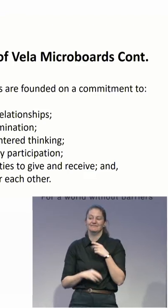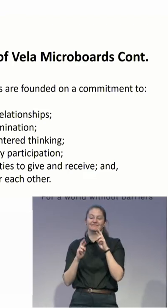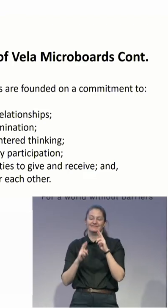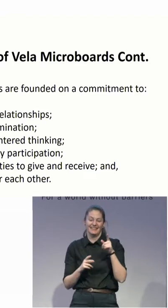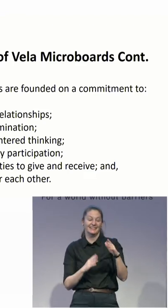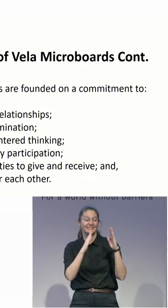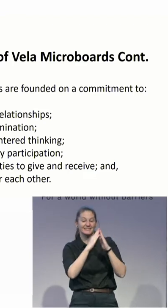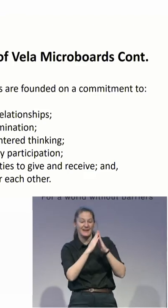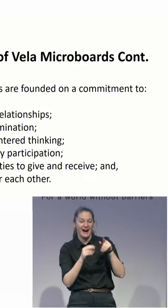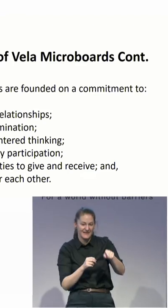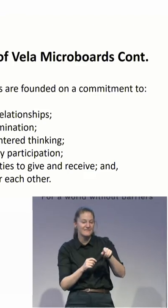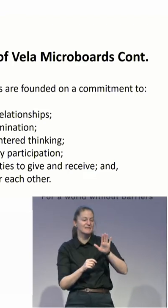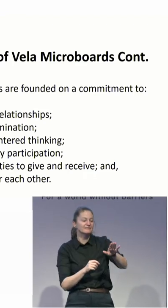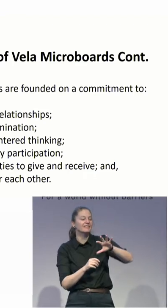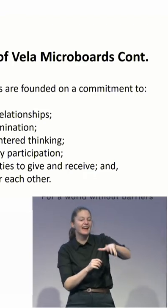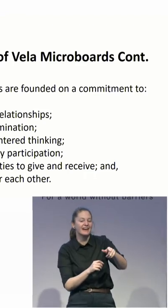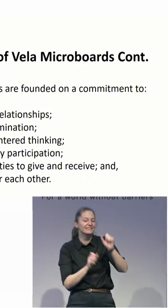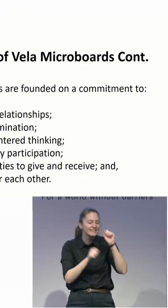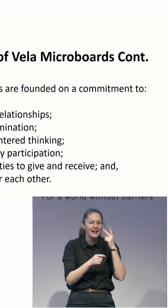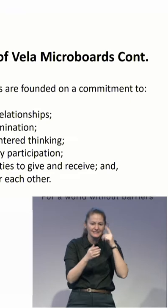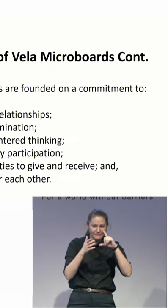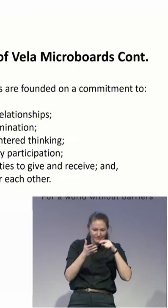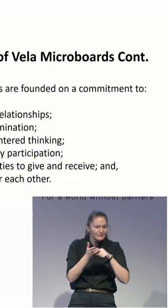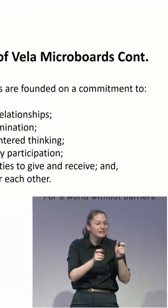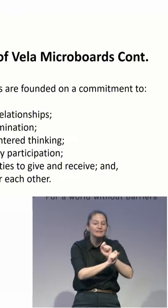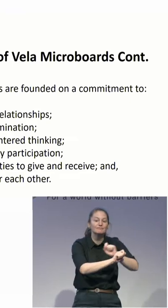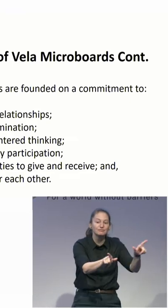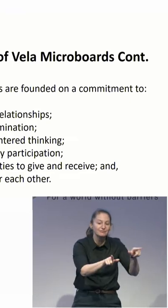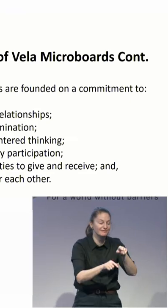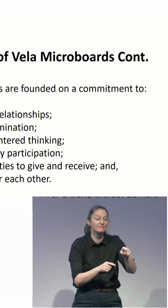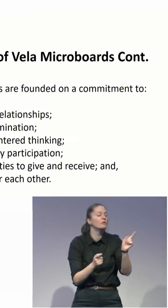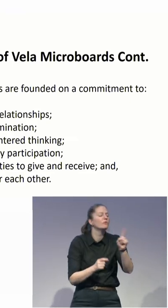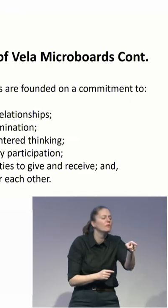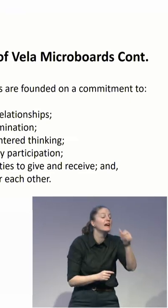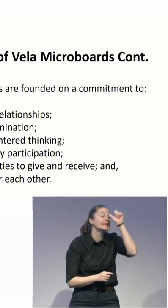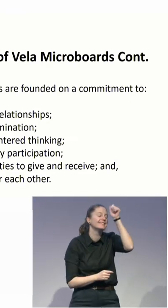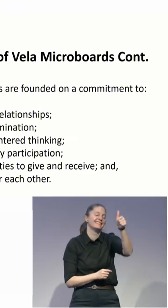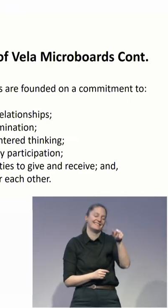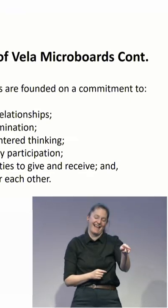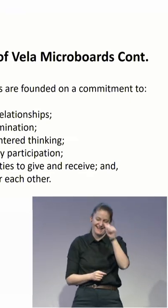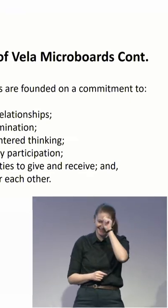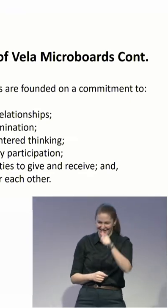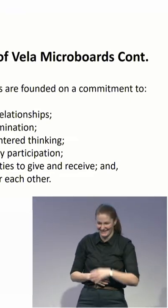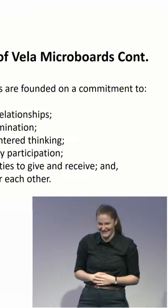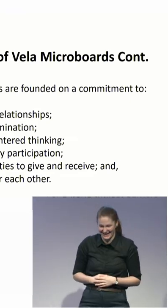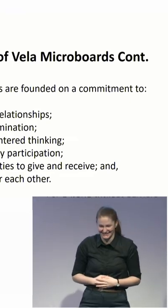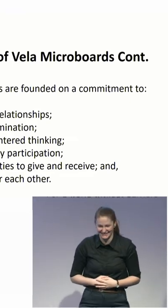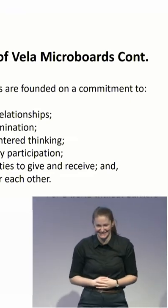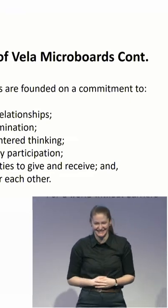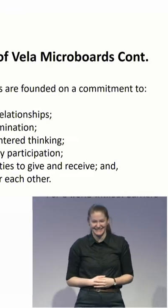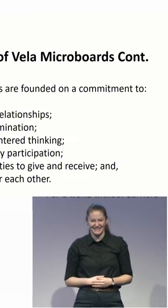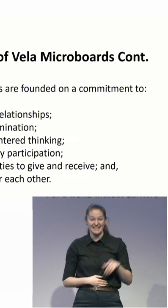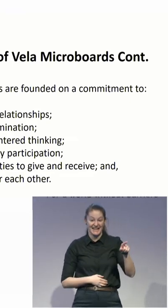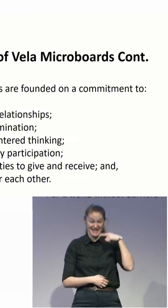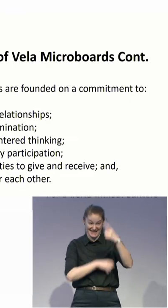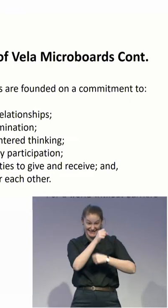country. Yeah, absolutely. Where are you taking it? To India. Okay, great. We'll see that microboards in India next year. Yeah. Okay, good. Thank you. We